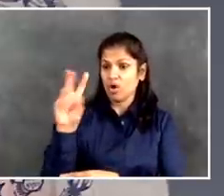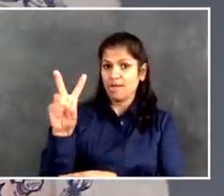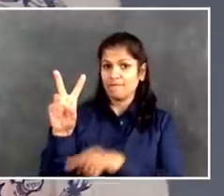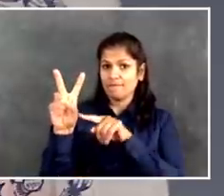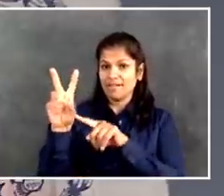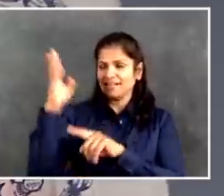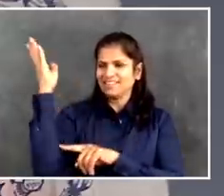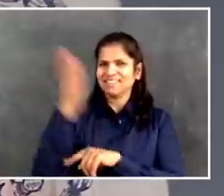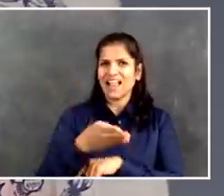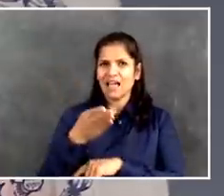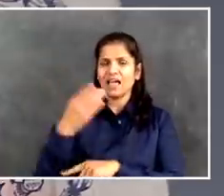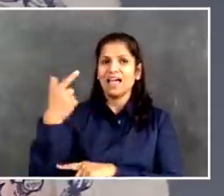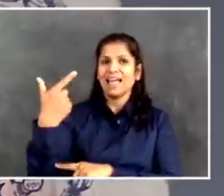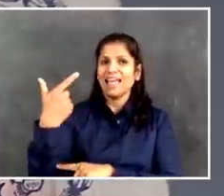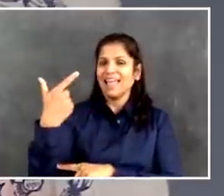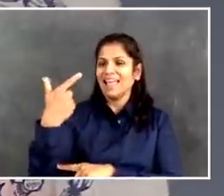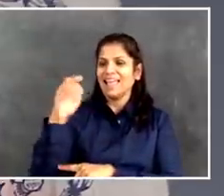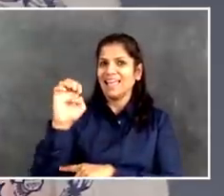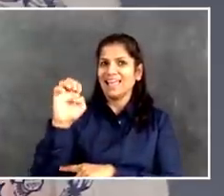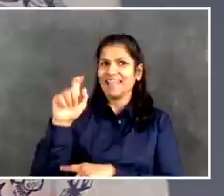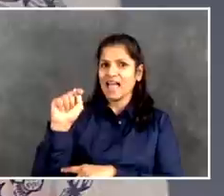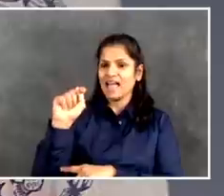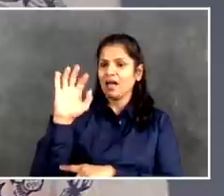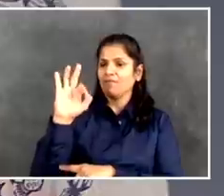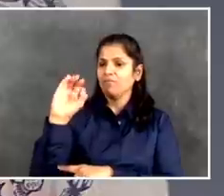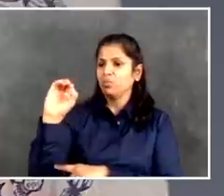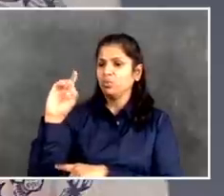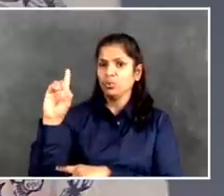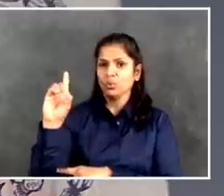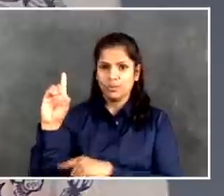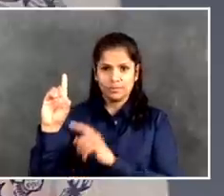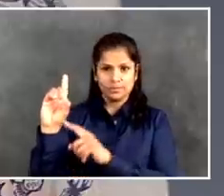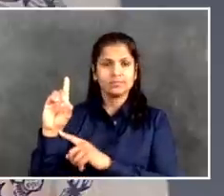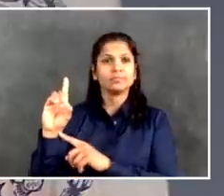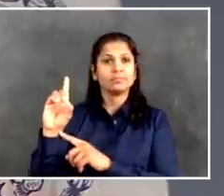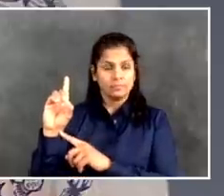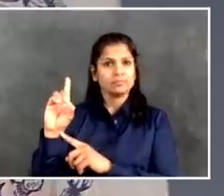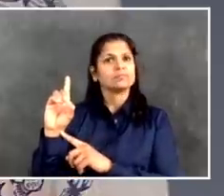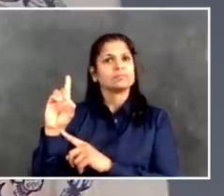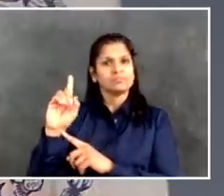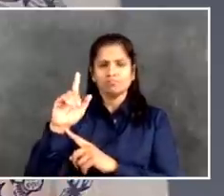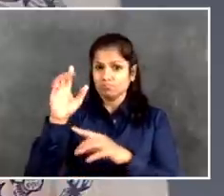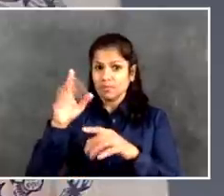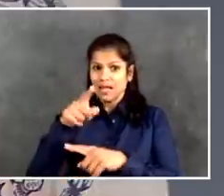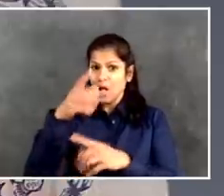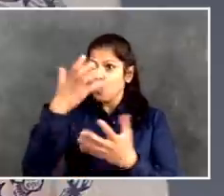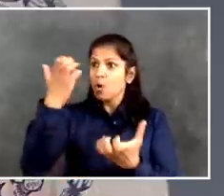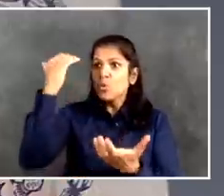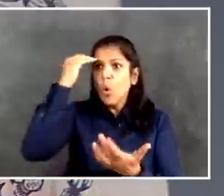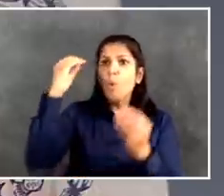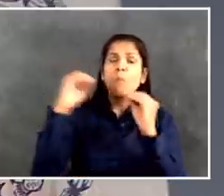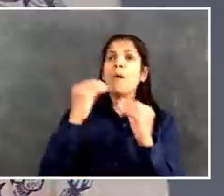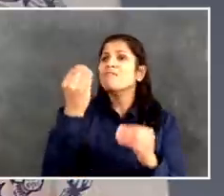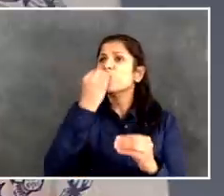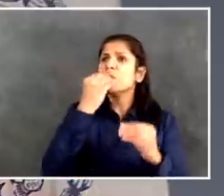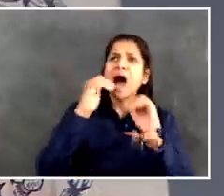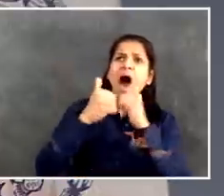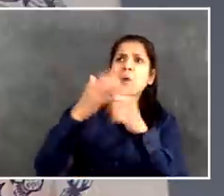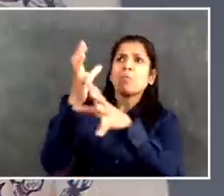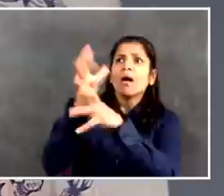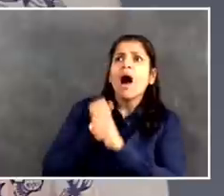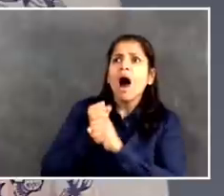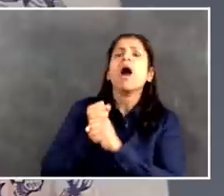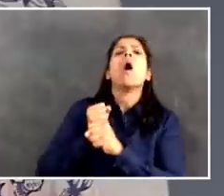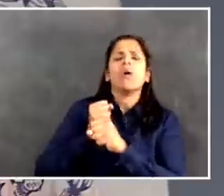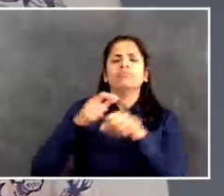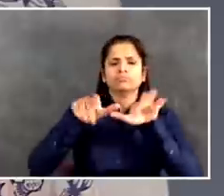And folks calling 311, everything has to be working together today that if someone's trying to find those halal meals that they know where to get